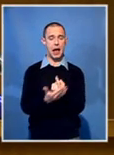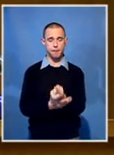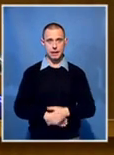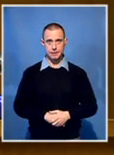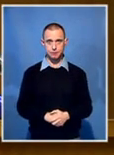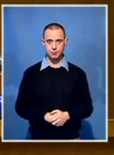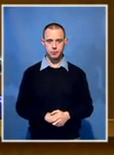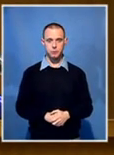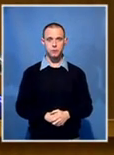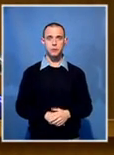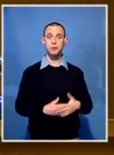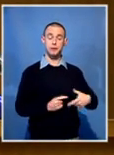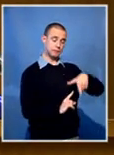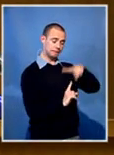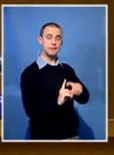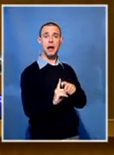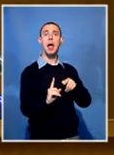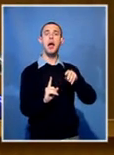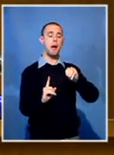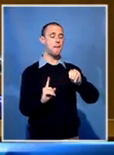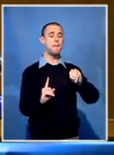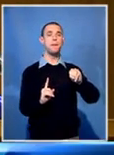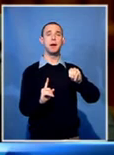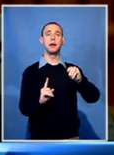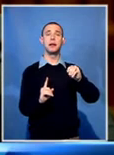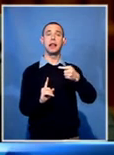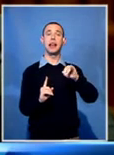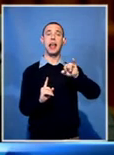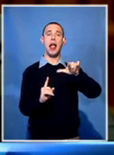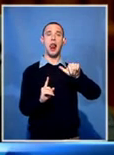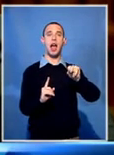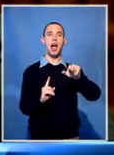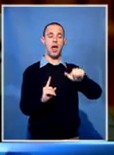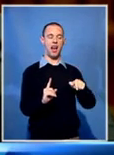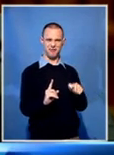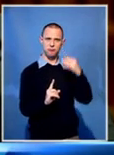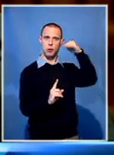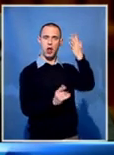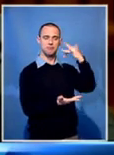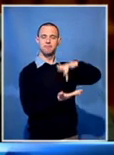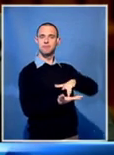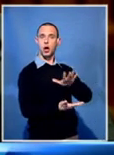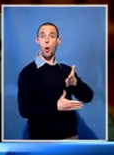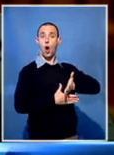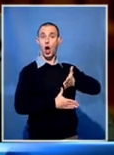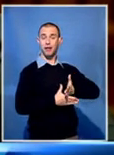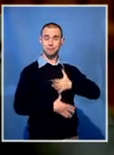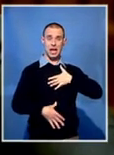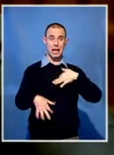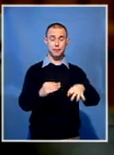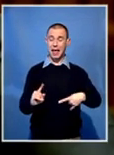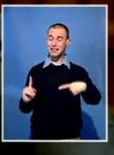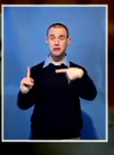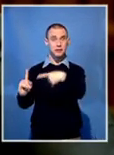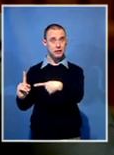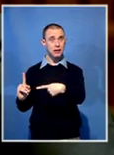Warrant officer Mpumzing Gamlana told the court Miromasiya was in excruciating pain when he